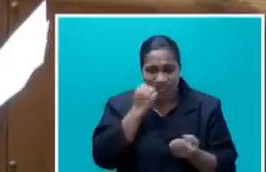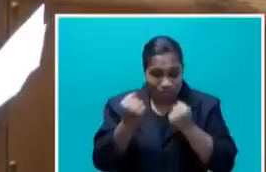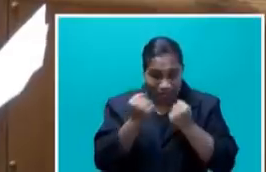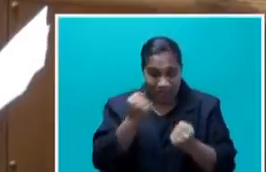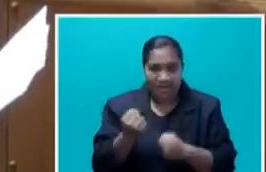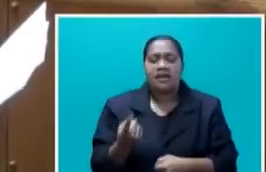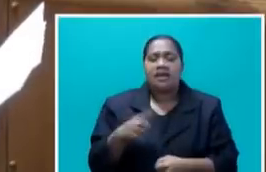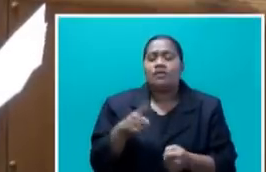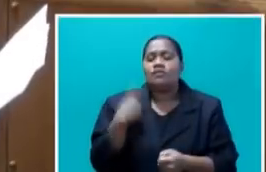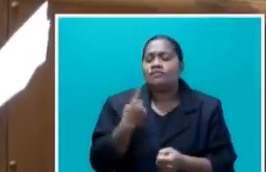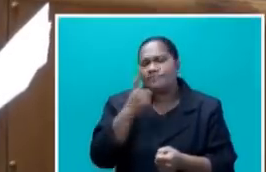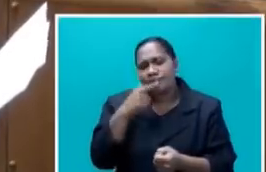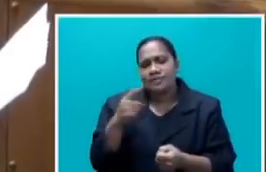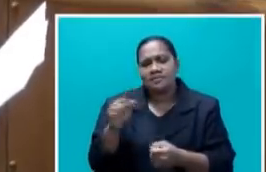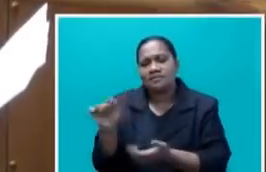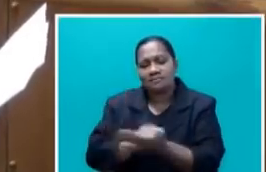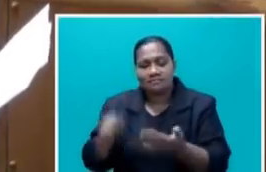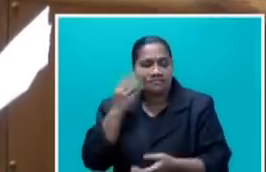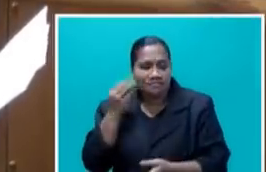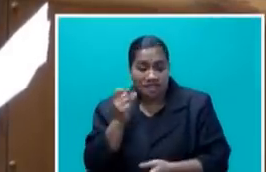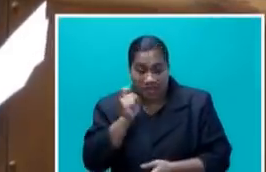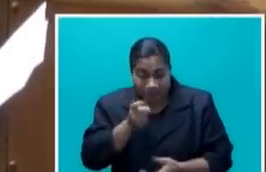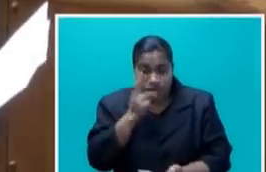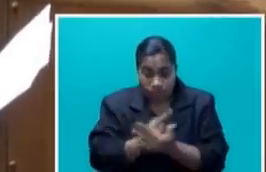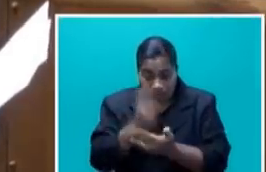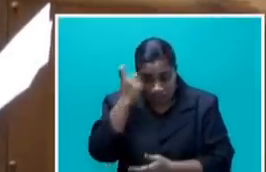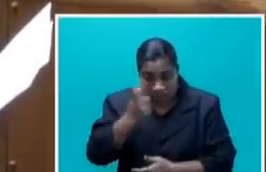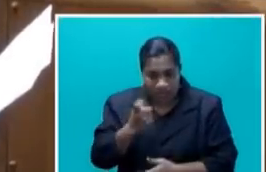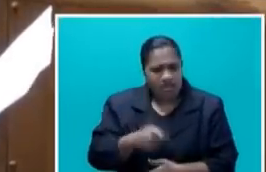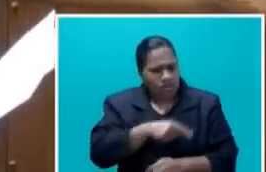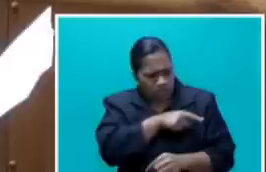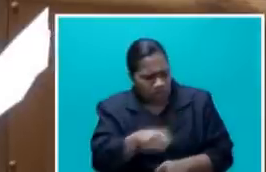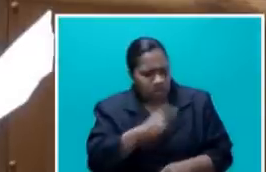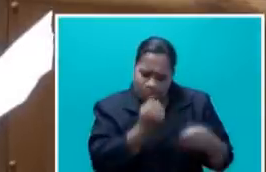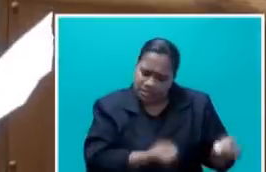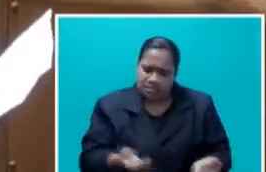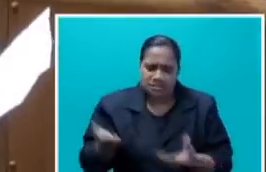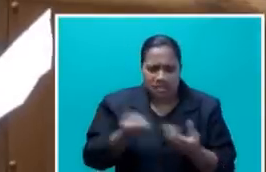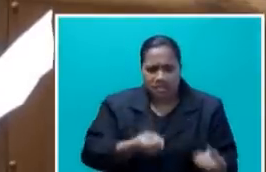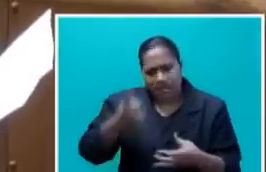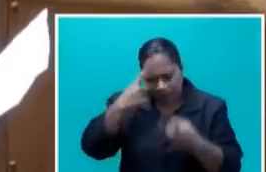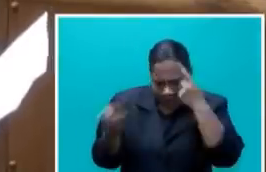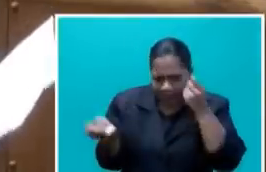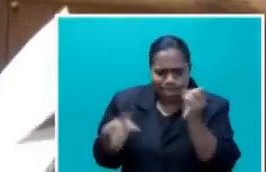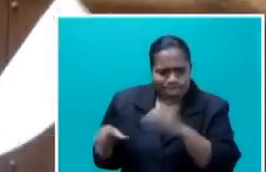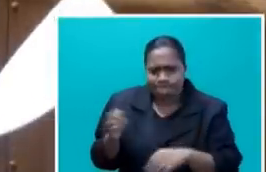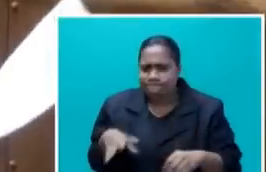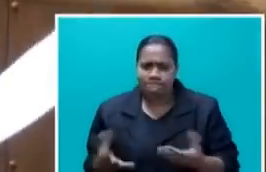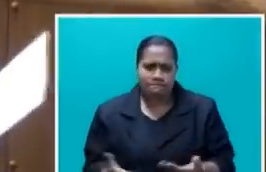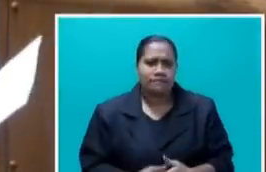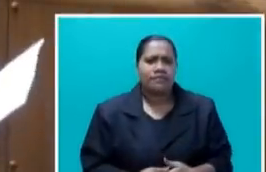they were really concerned, they would have sent their inputs and at least produced some facts as to why the domestic sugar price